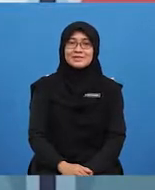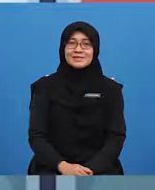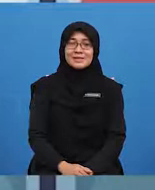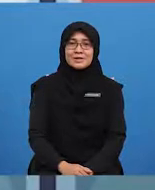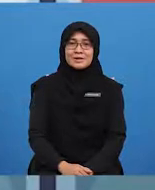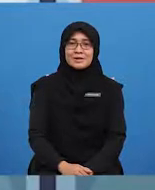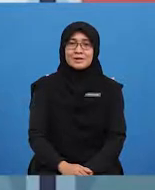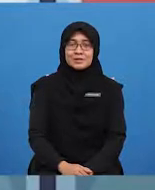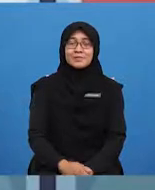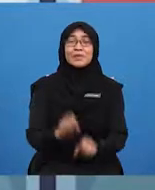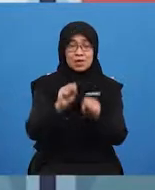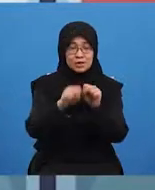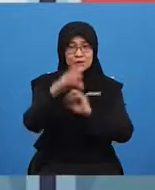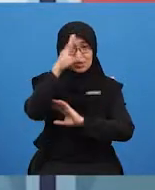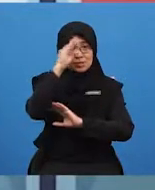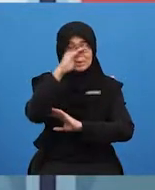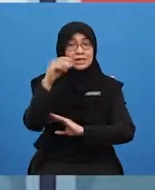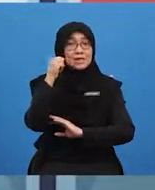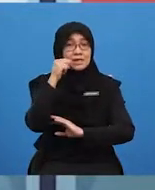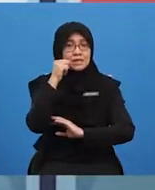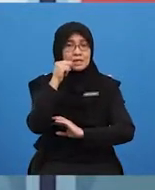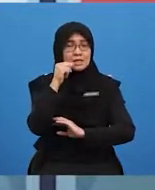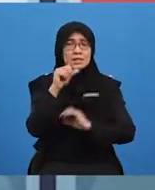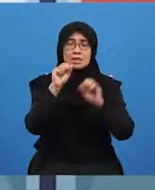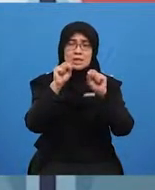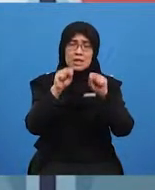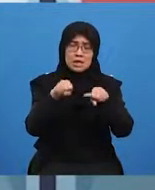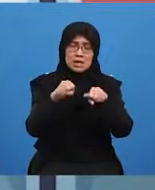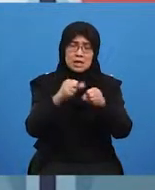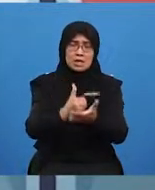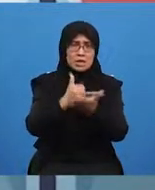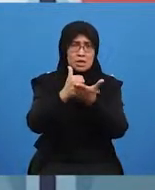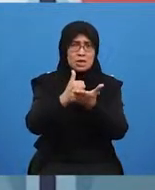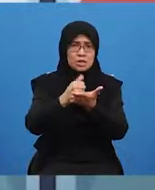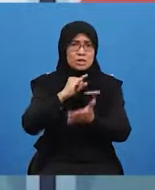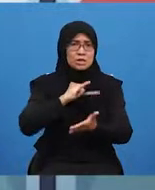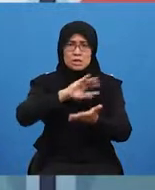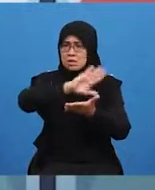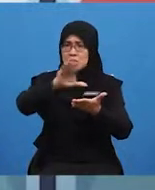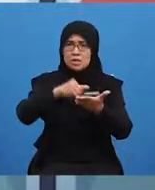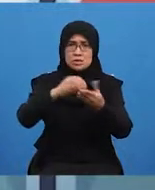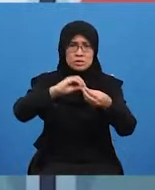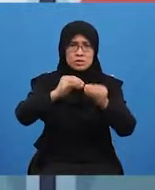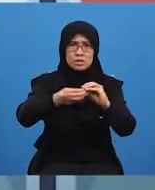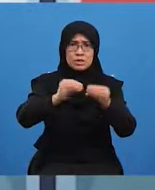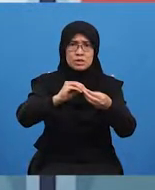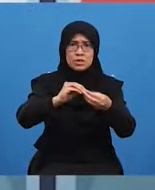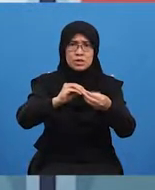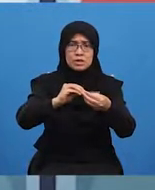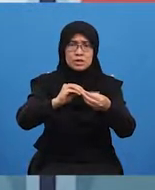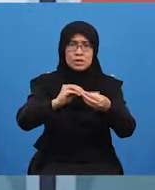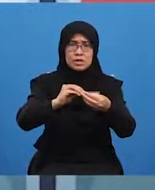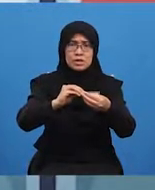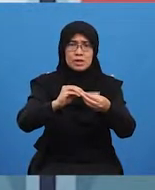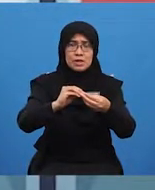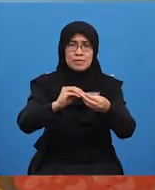So, boys and girls, could you help me to find all of the numbers by circling the words on the